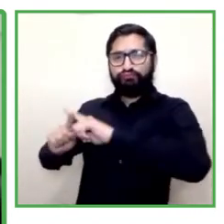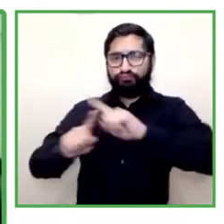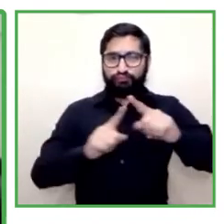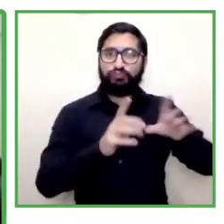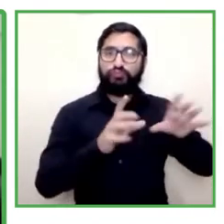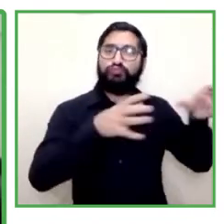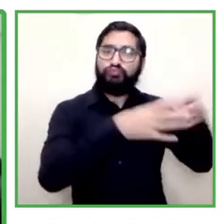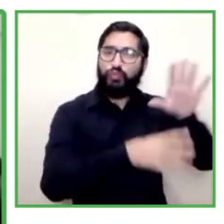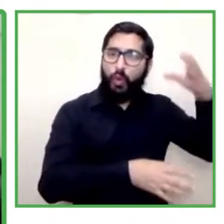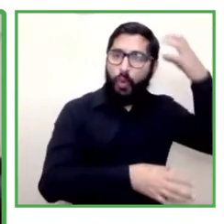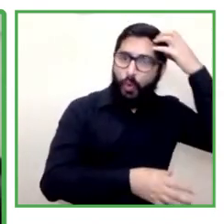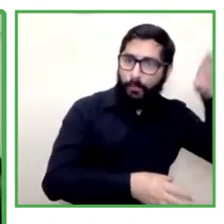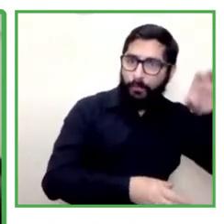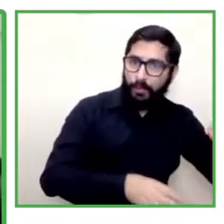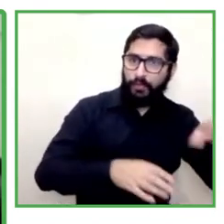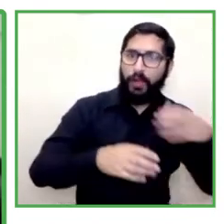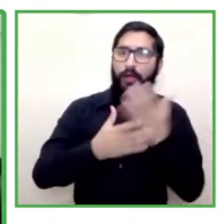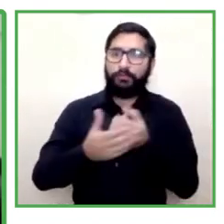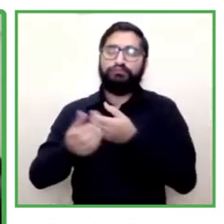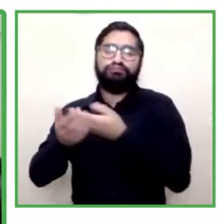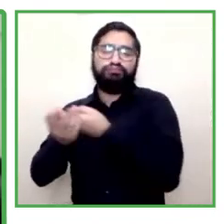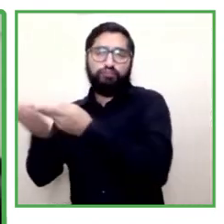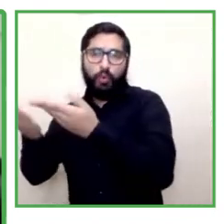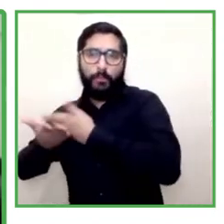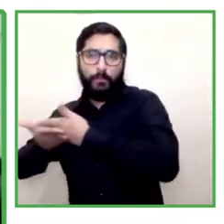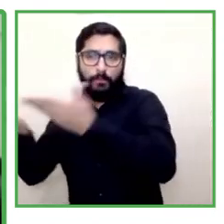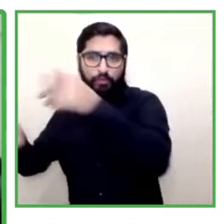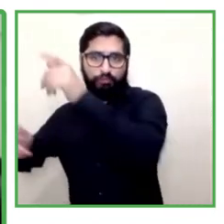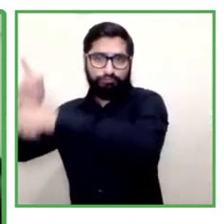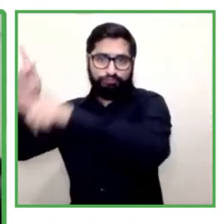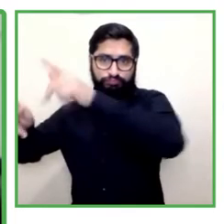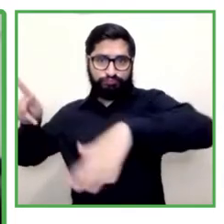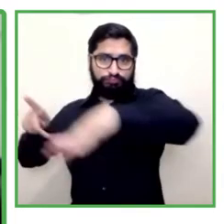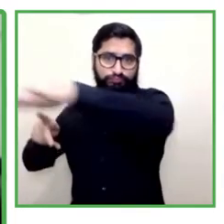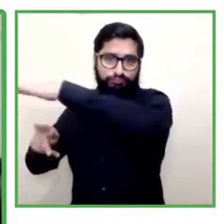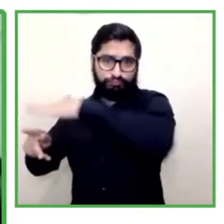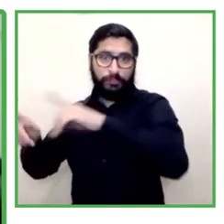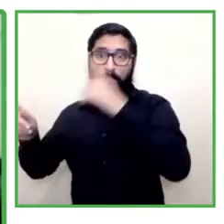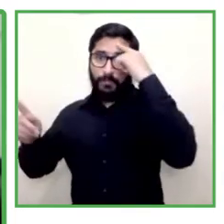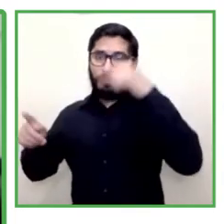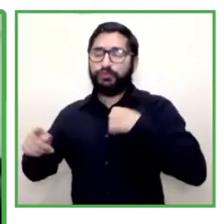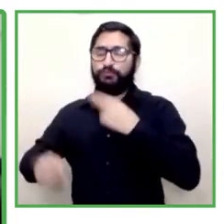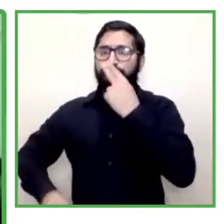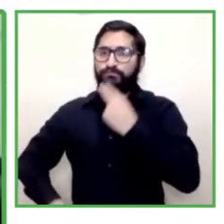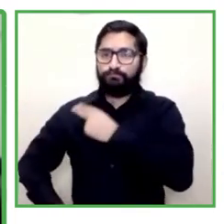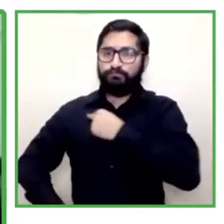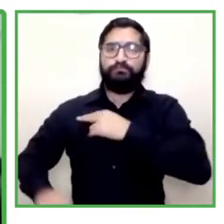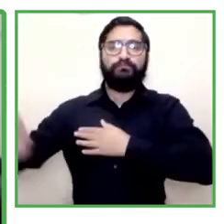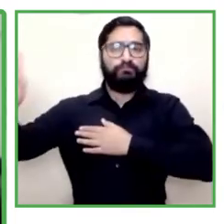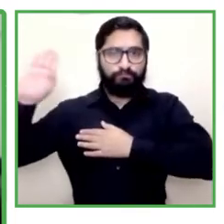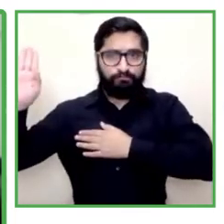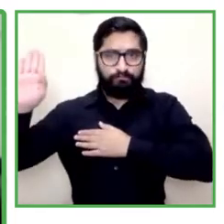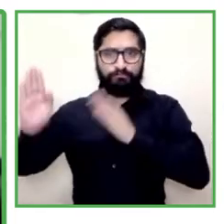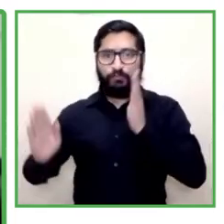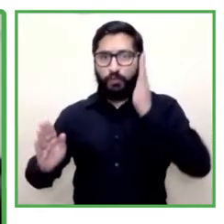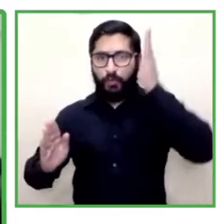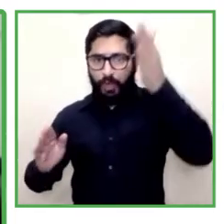in public institutions and despite their heterogeneity and the commitment they